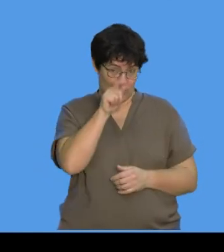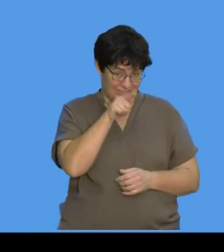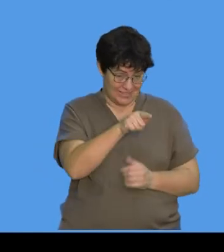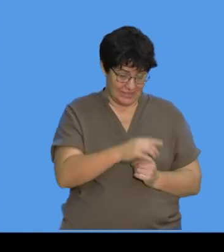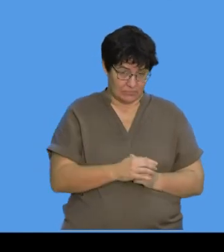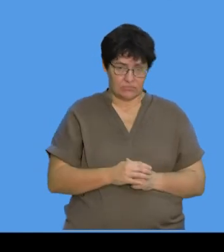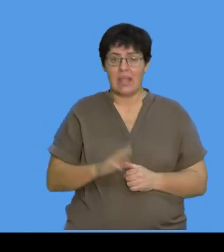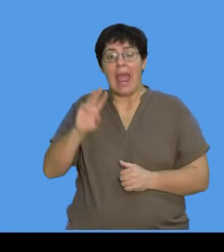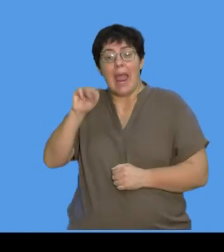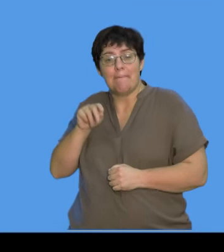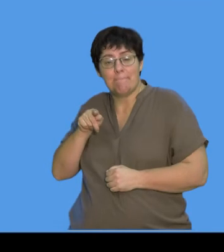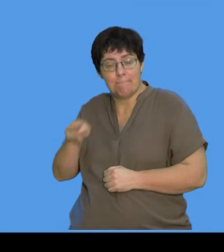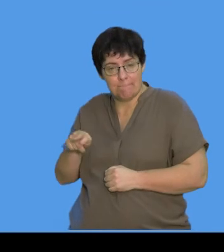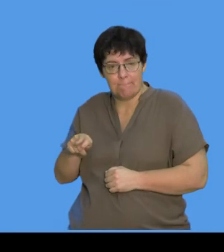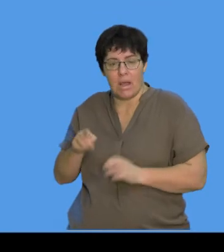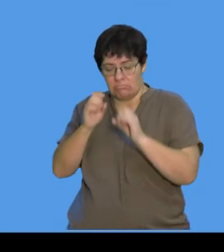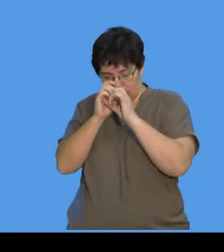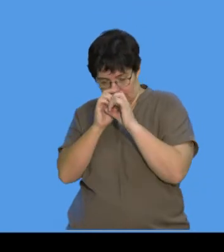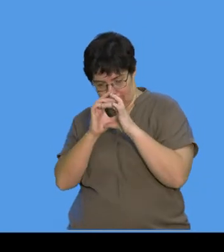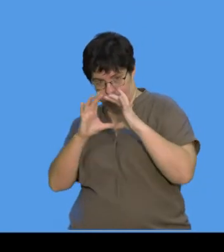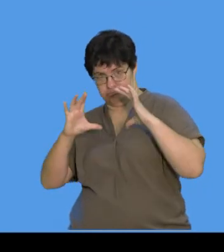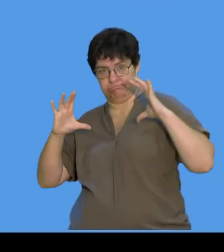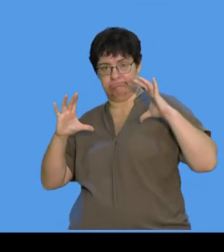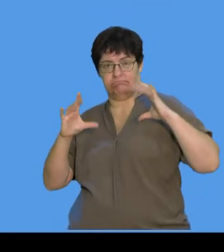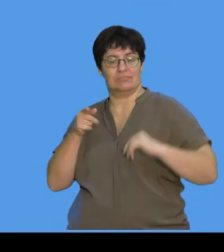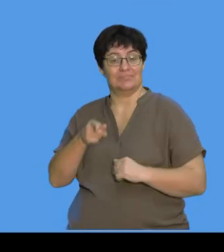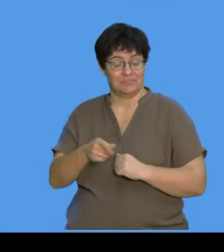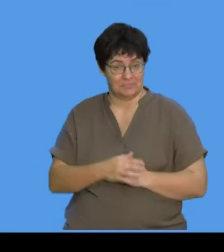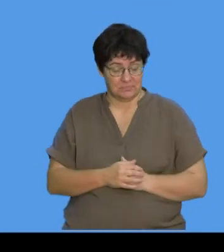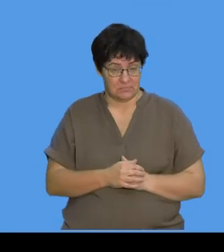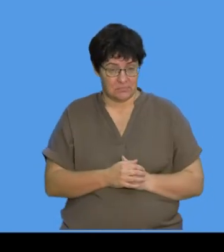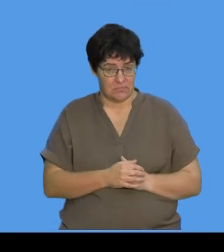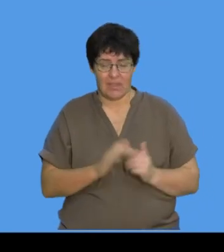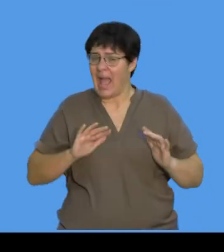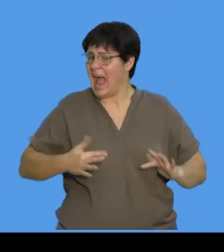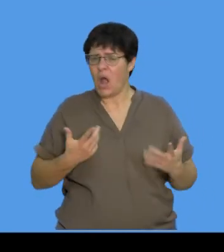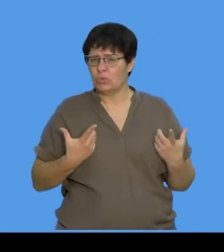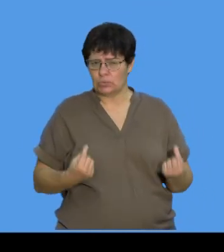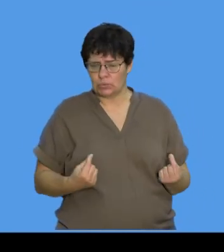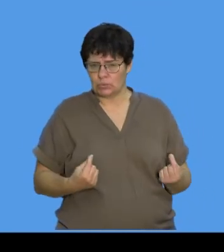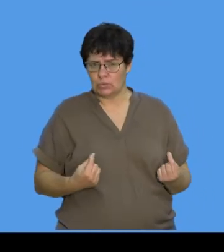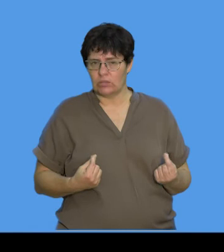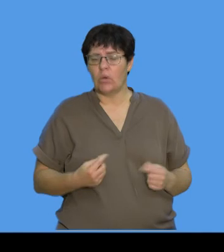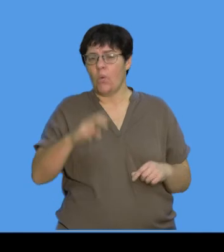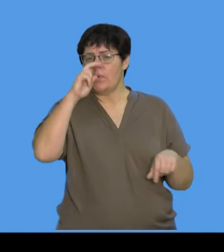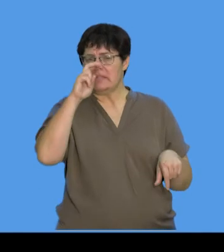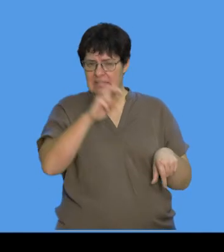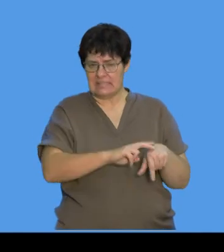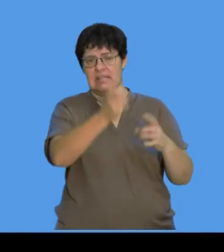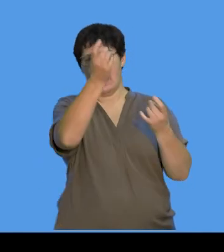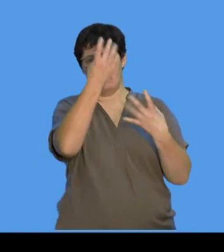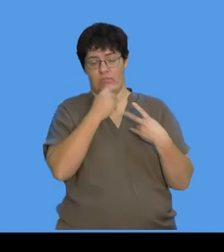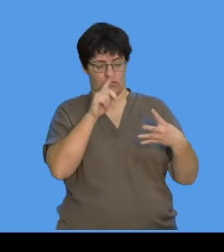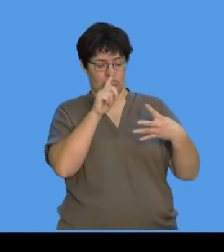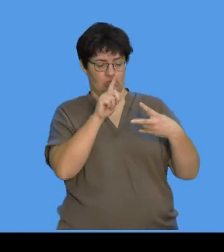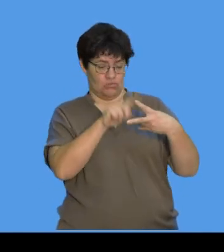M stands for magnification. So, in order to do this, I need to have two bits of information. Okay, so